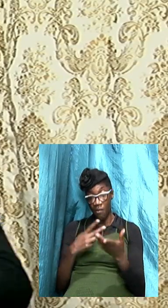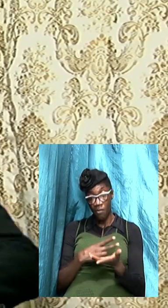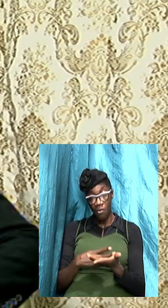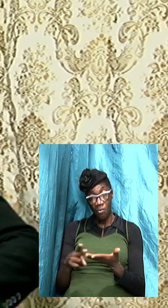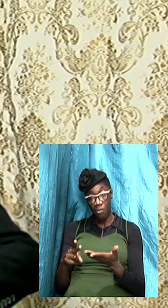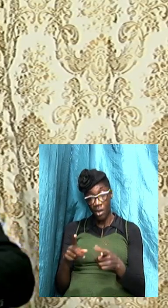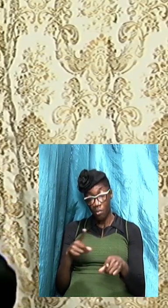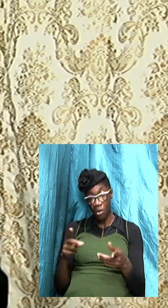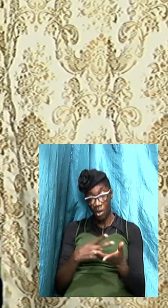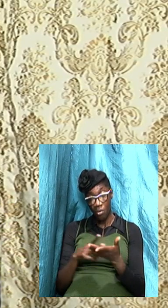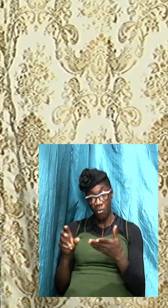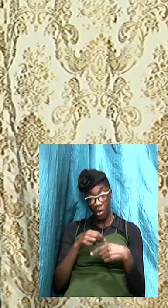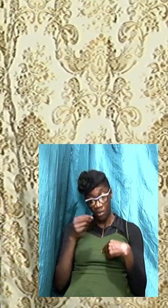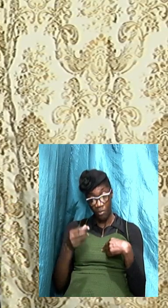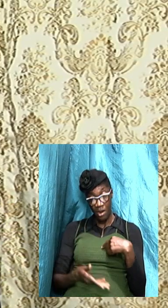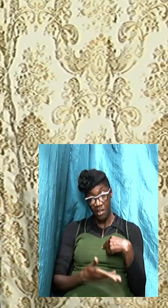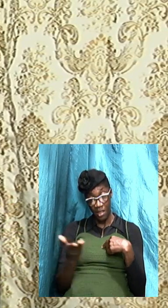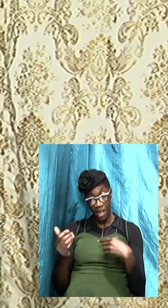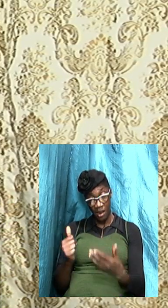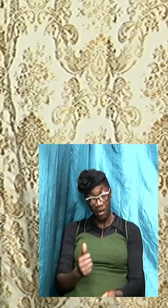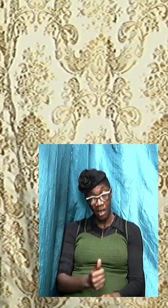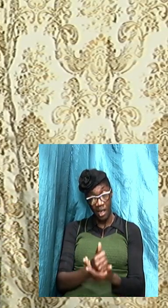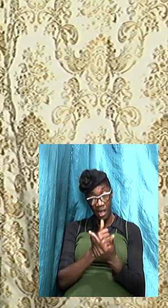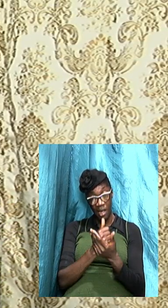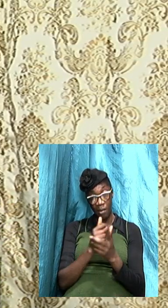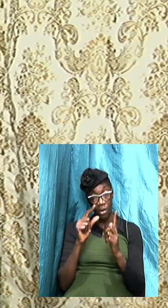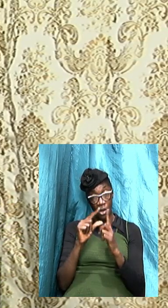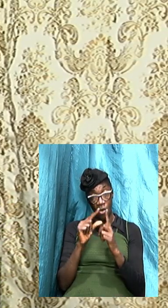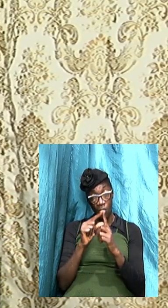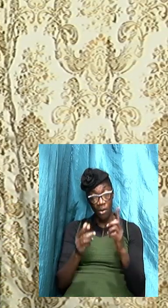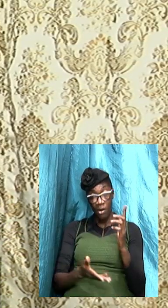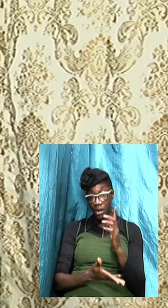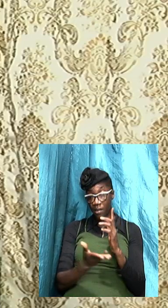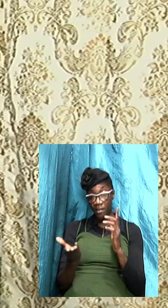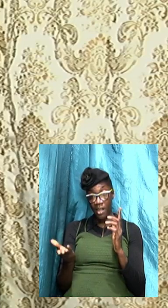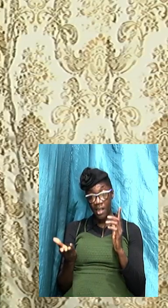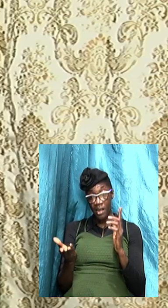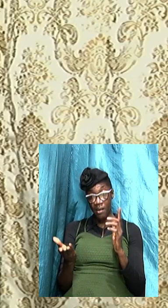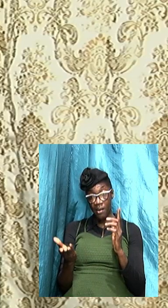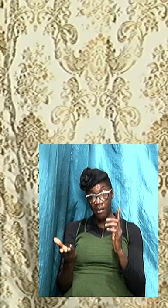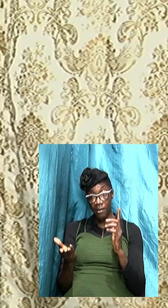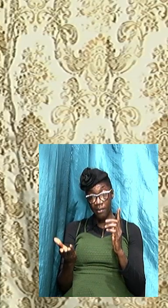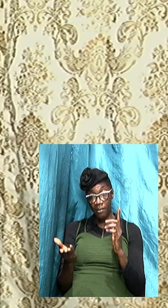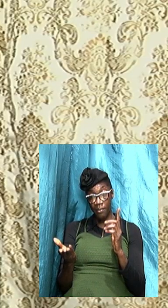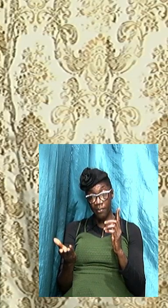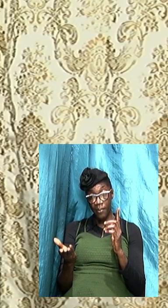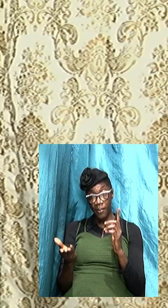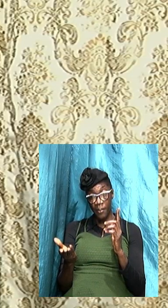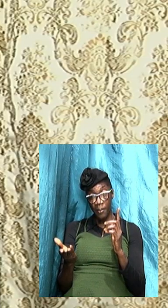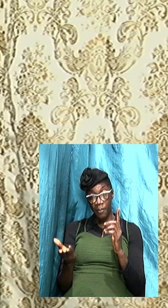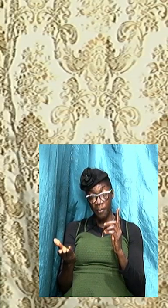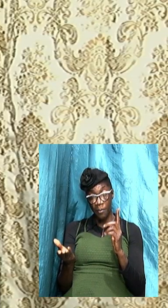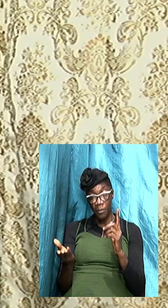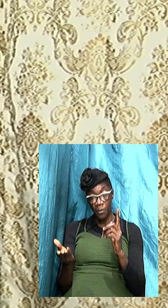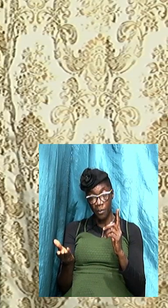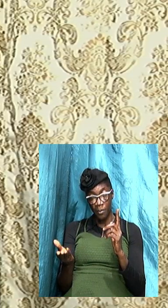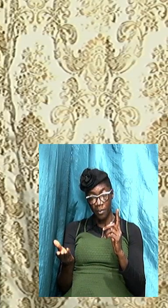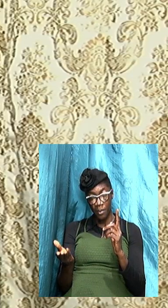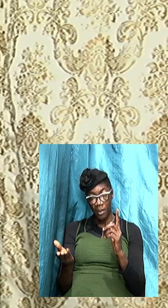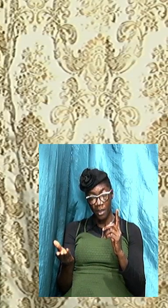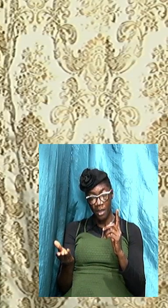but the Holy Ghost is there to help us the word is there the principles are there